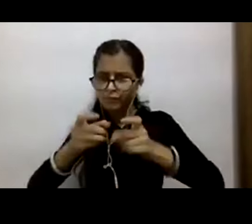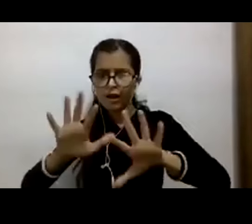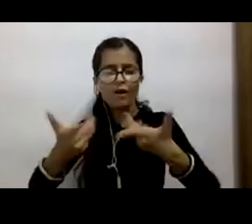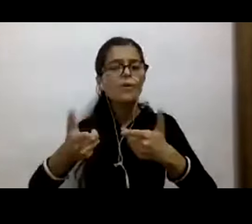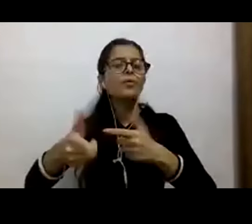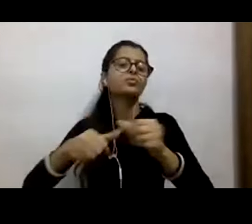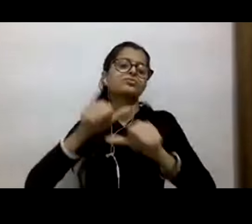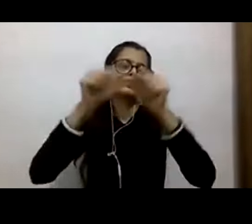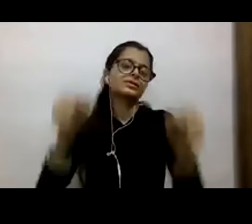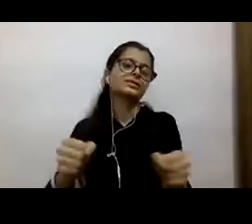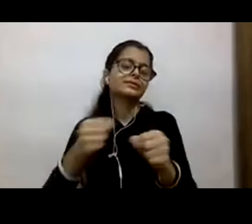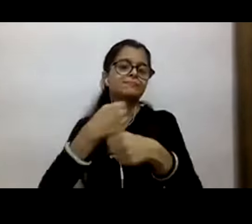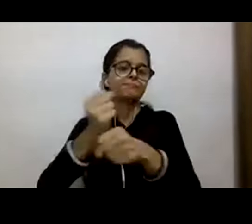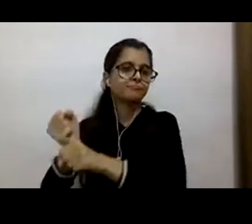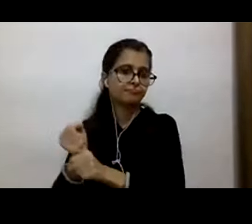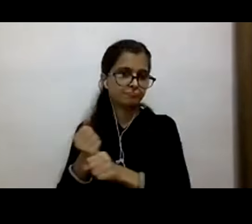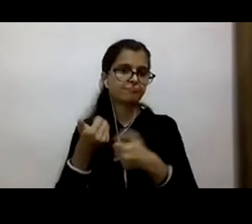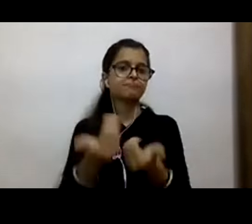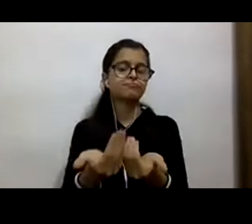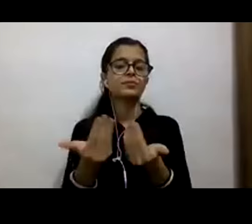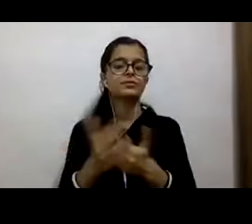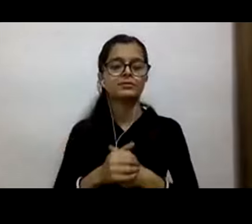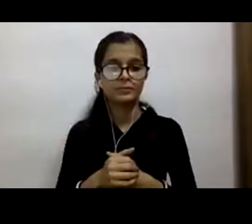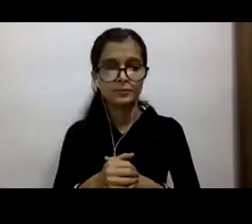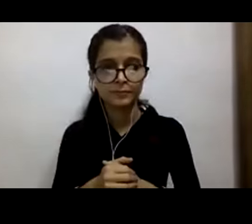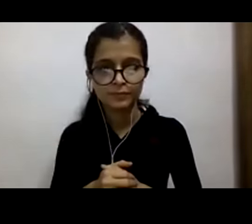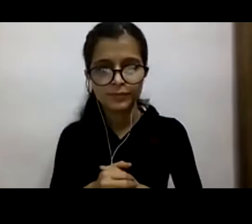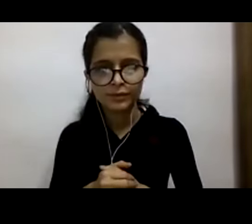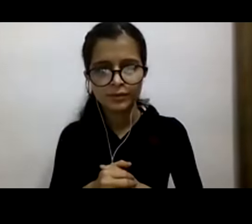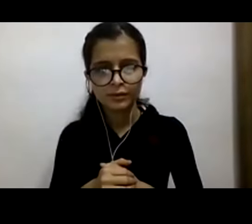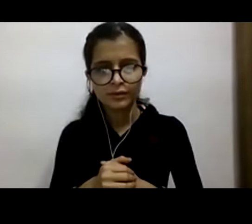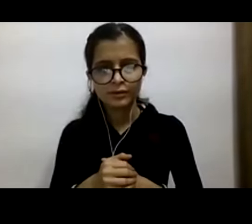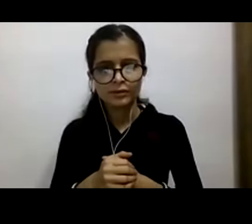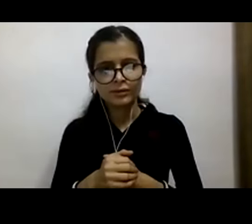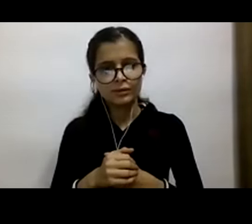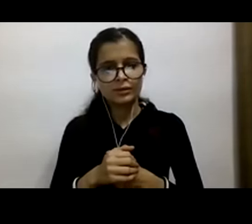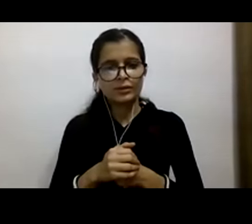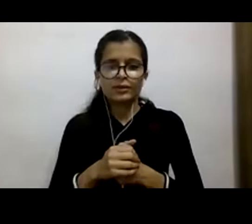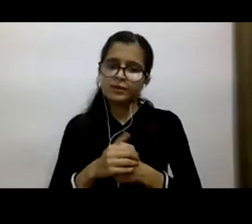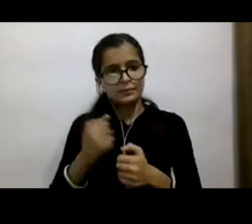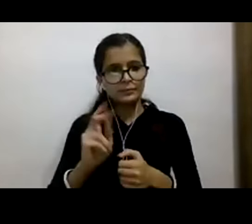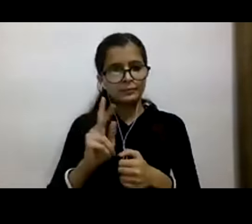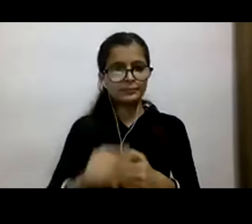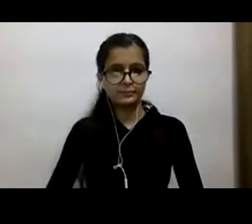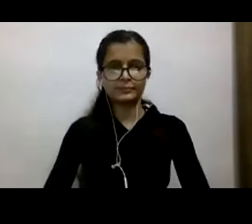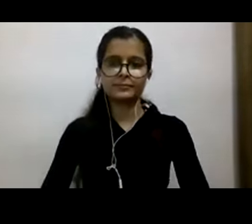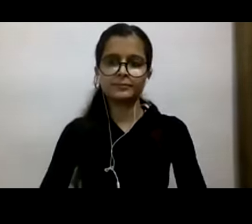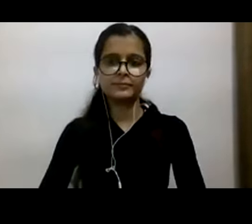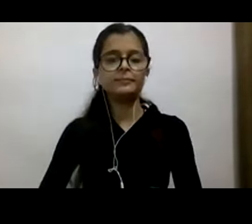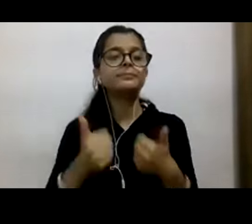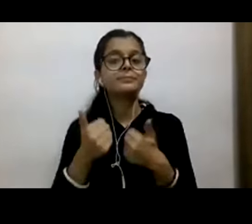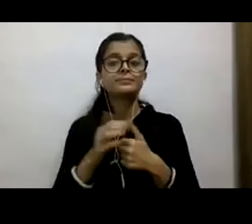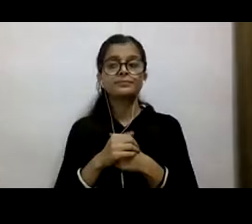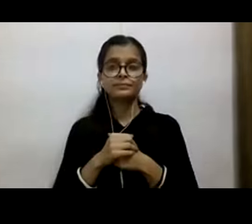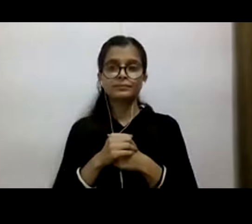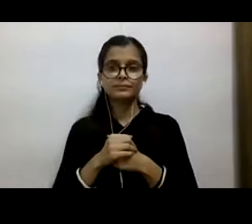system. A few years ago, this is when I was still at medical school and, you know, it was interesting because we were still, you know, we were talking about